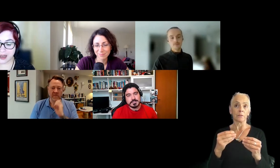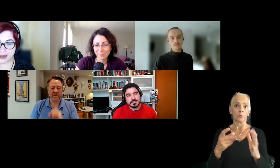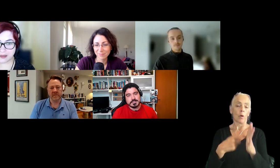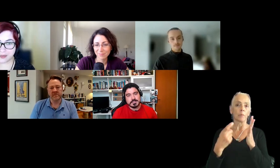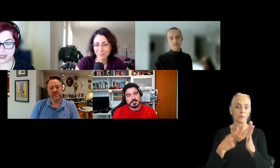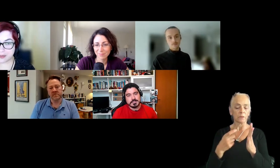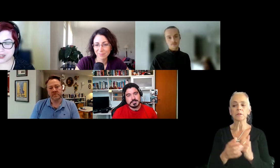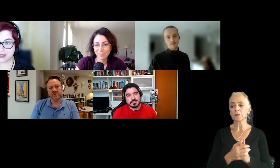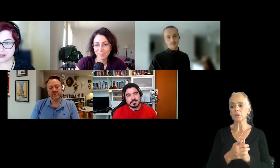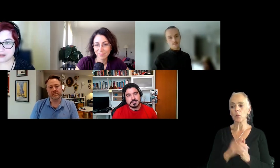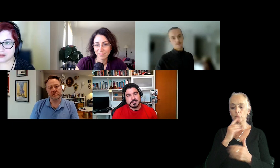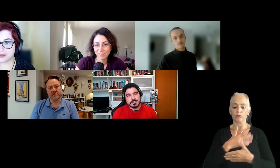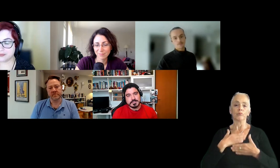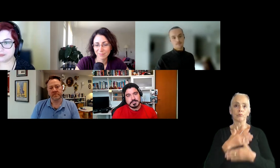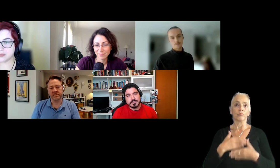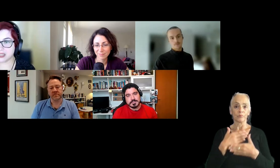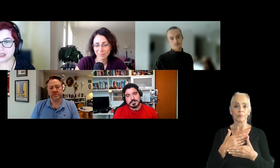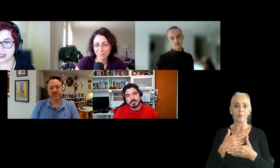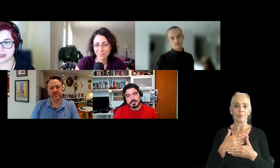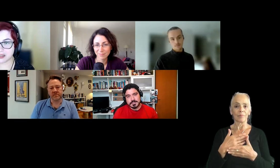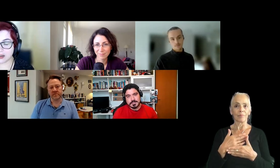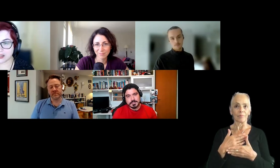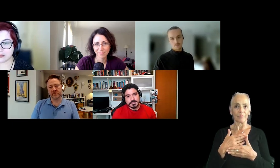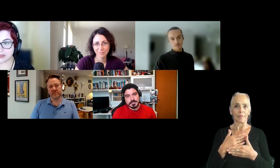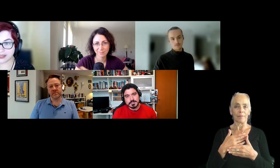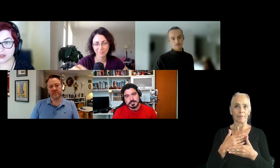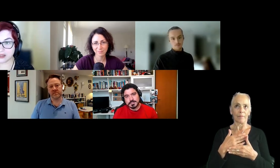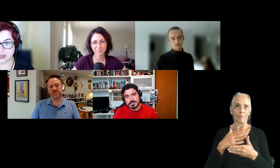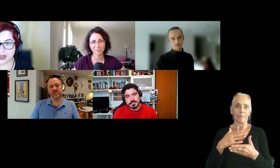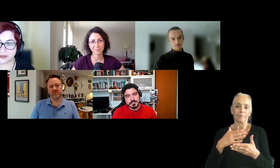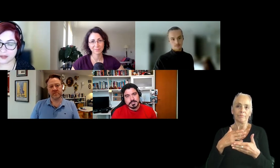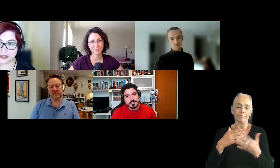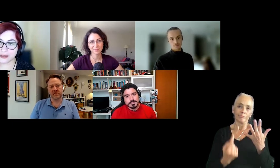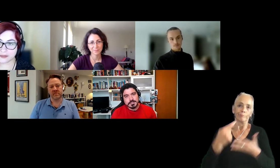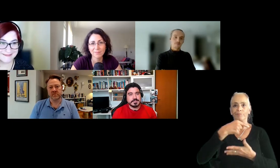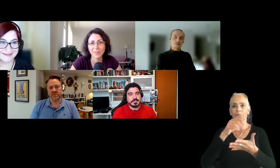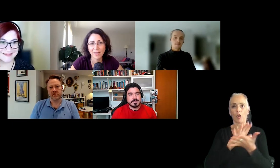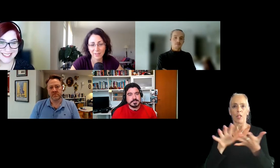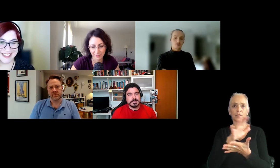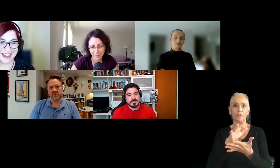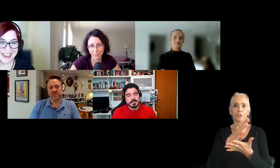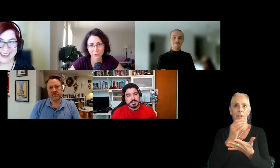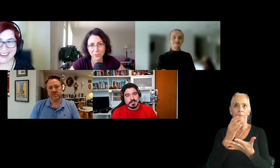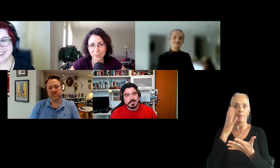And I really appreciate having done, uh, the college and like the knowledge that I have nowadays. Yeah. I was trying to add